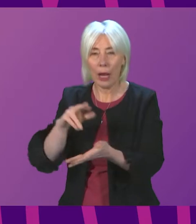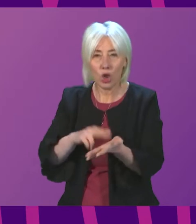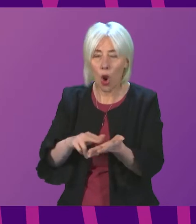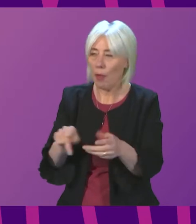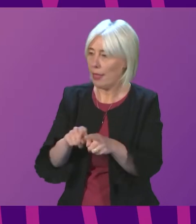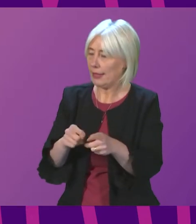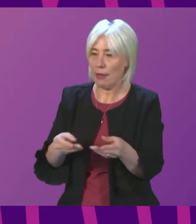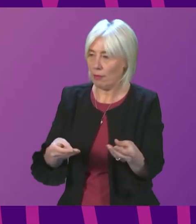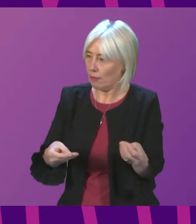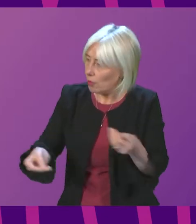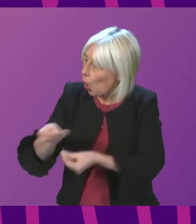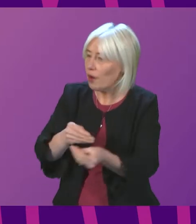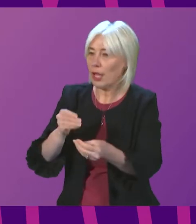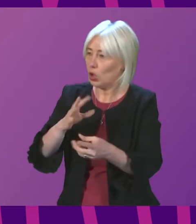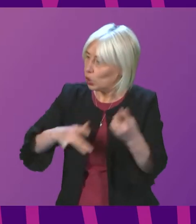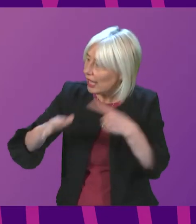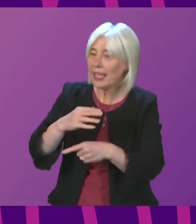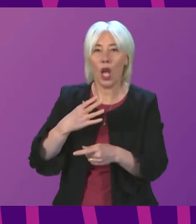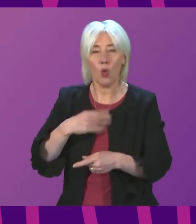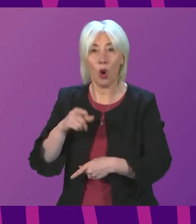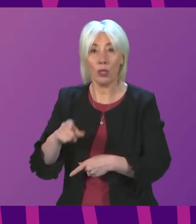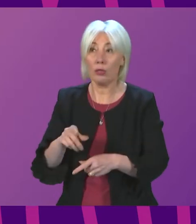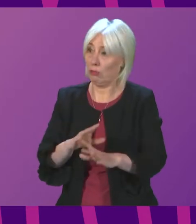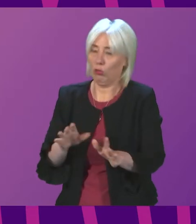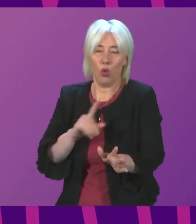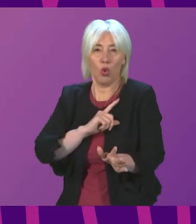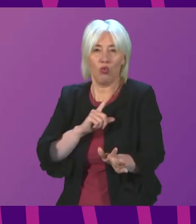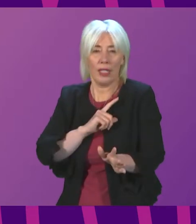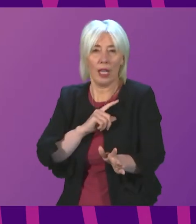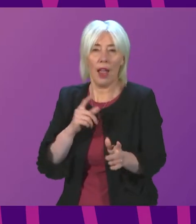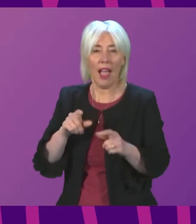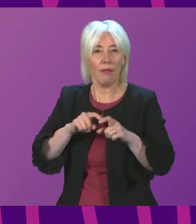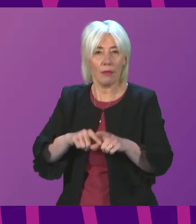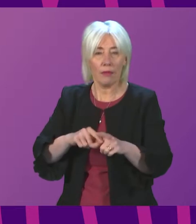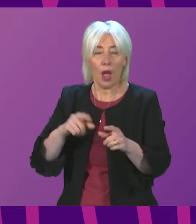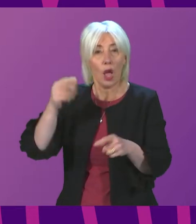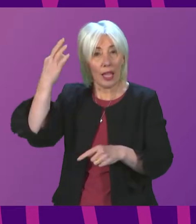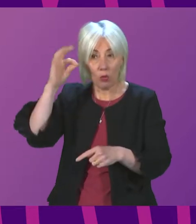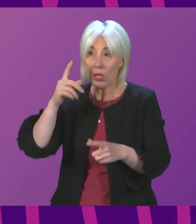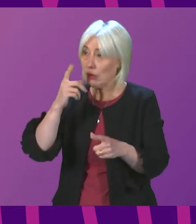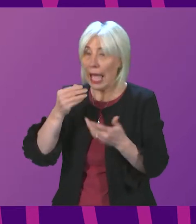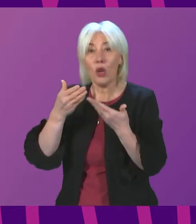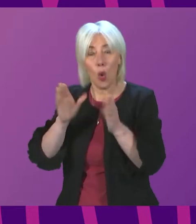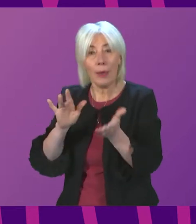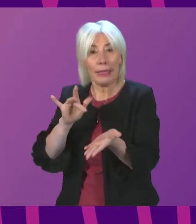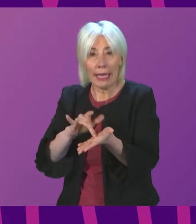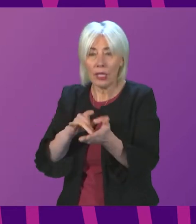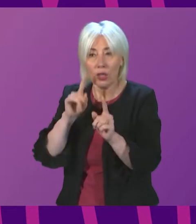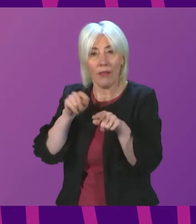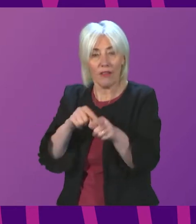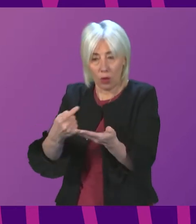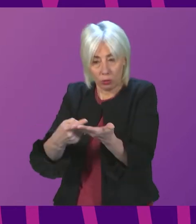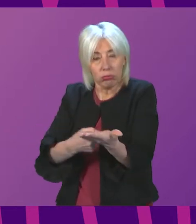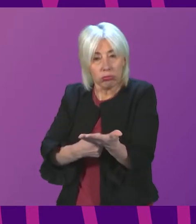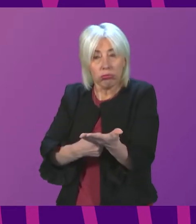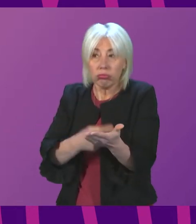get back to normal. So, there is no reason, subject to all of the ongoing precautions, that local authorities cannot open centres such